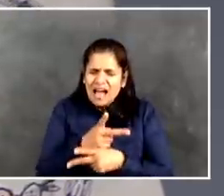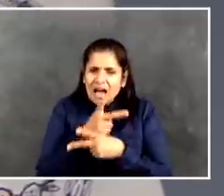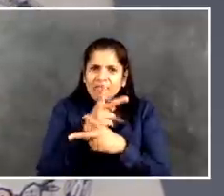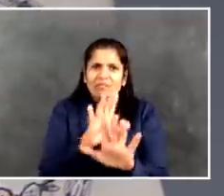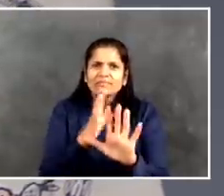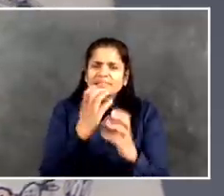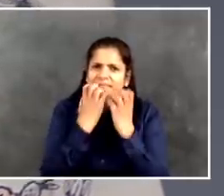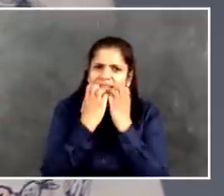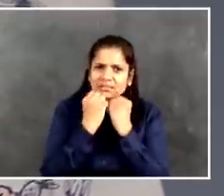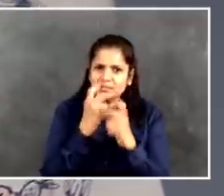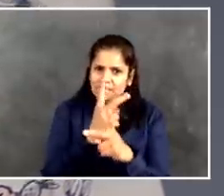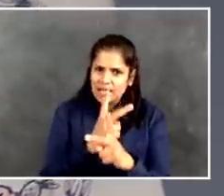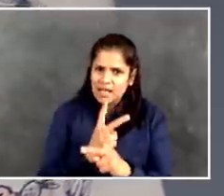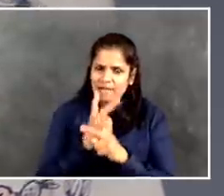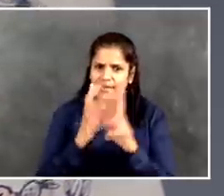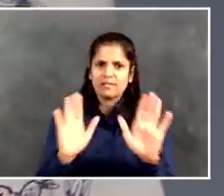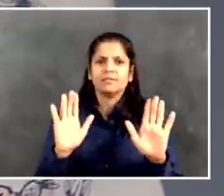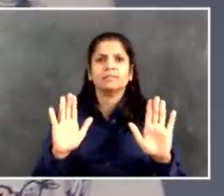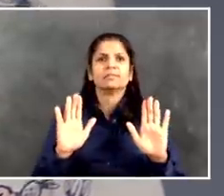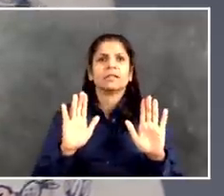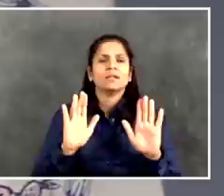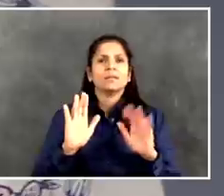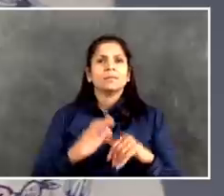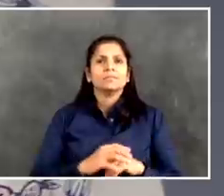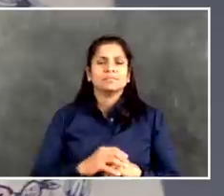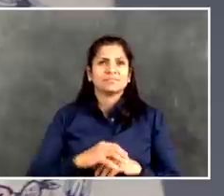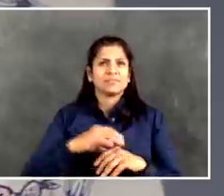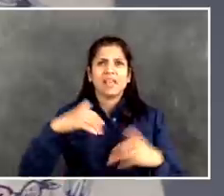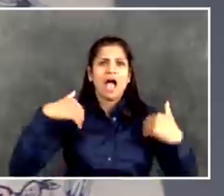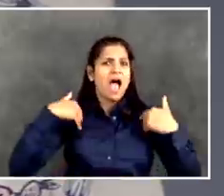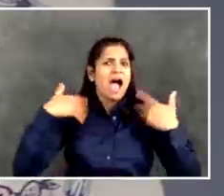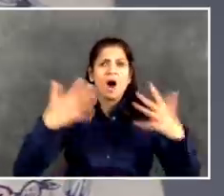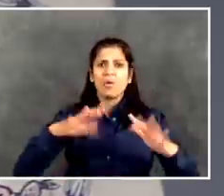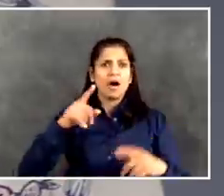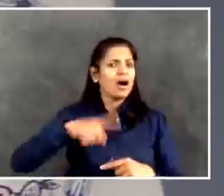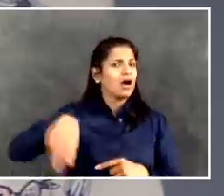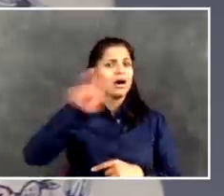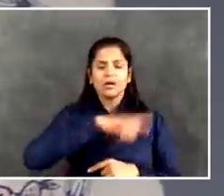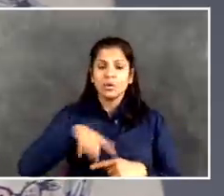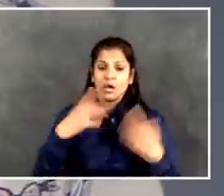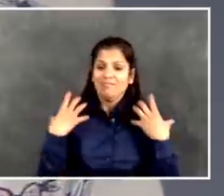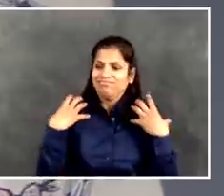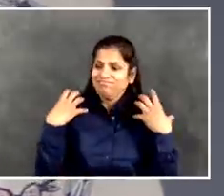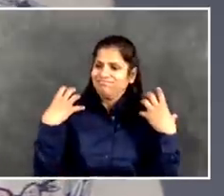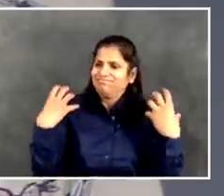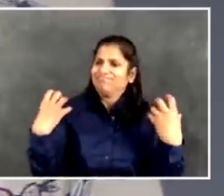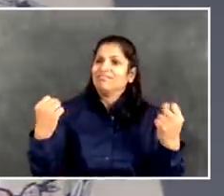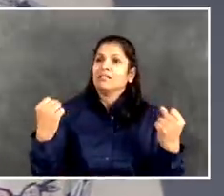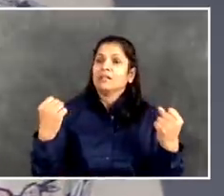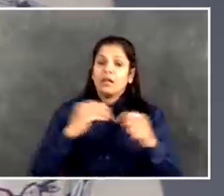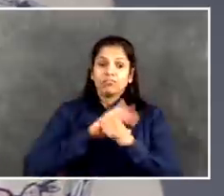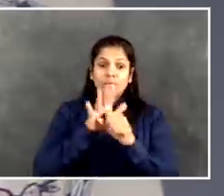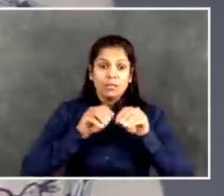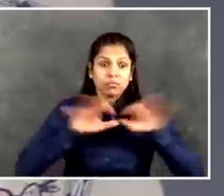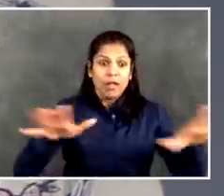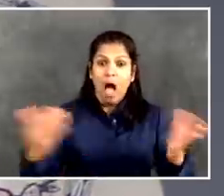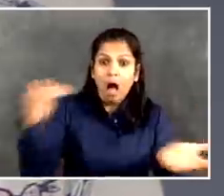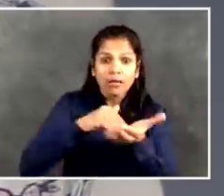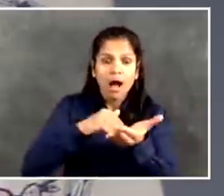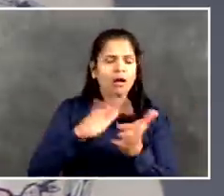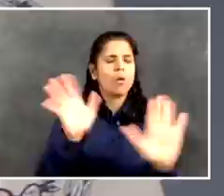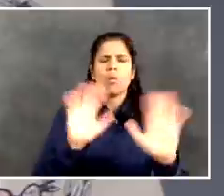have to be wary of a resurgence. And then, you know, we still don't understand the seasonal reality.